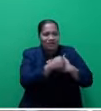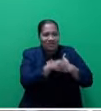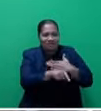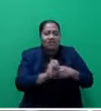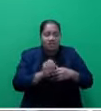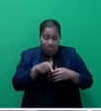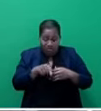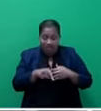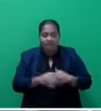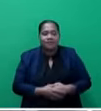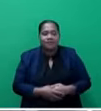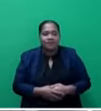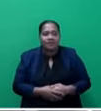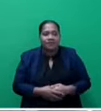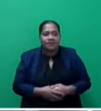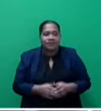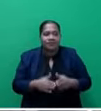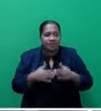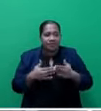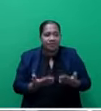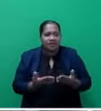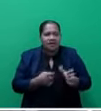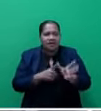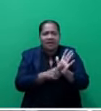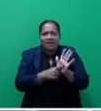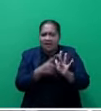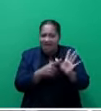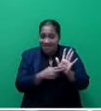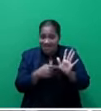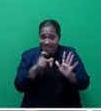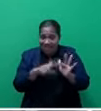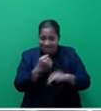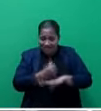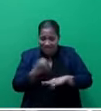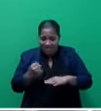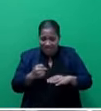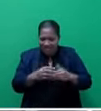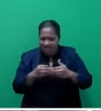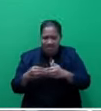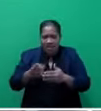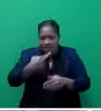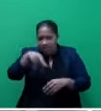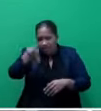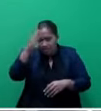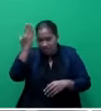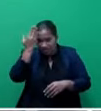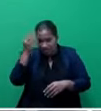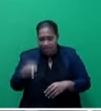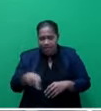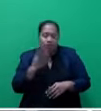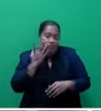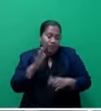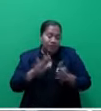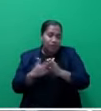since independence, the Alliance government led by the late Tromba Lepinayao, officer Kamisesemara, have assisted communities